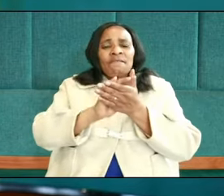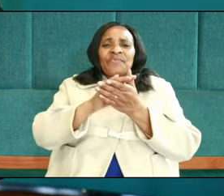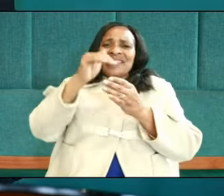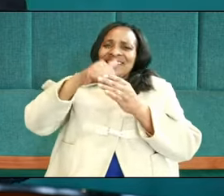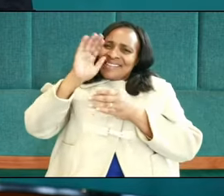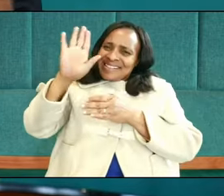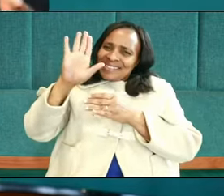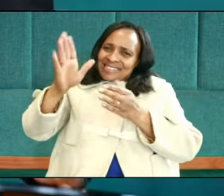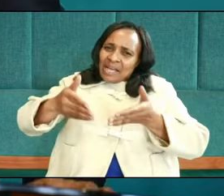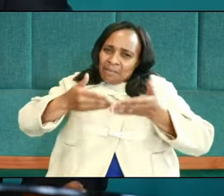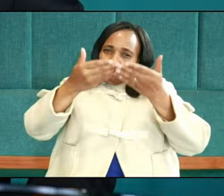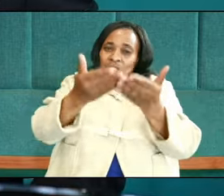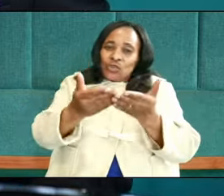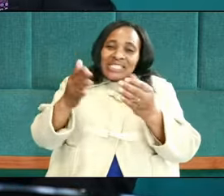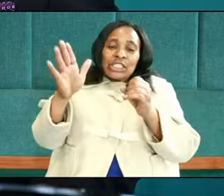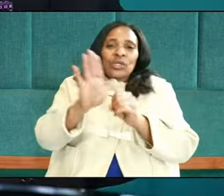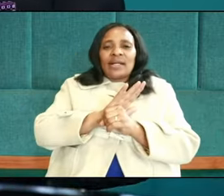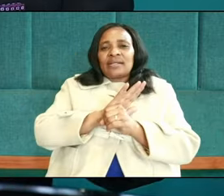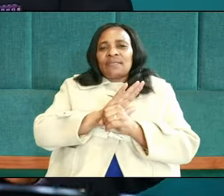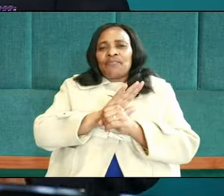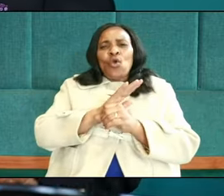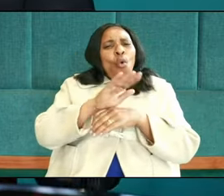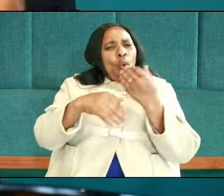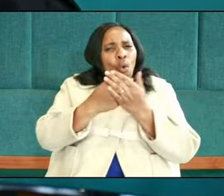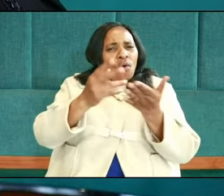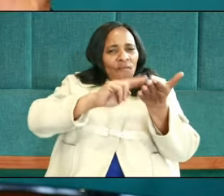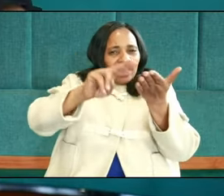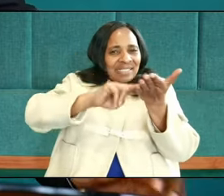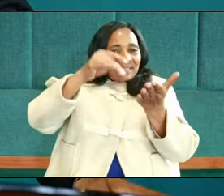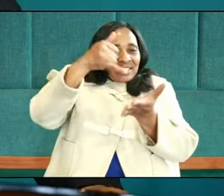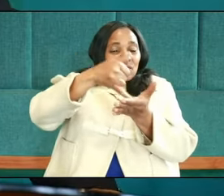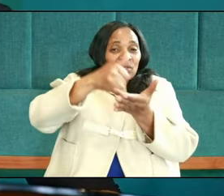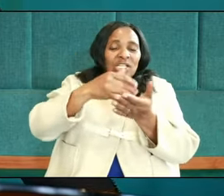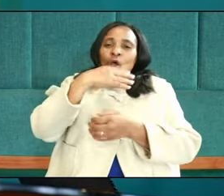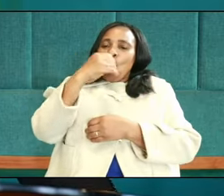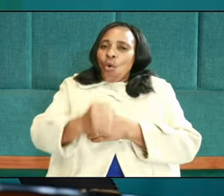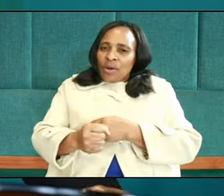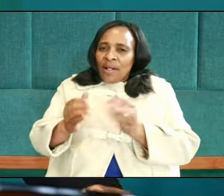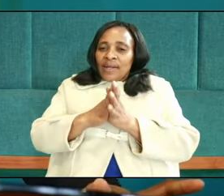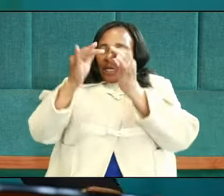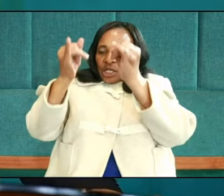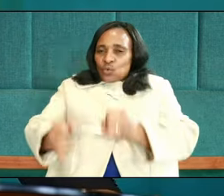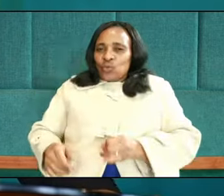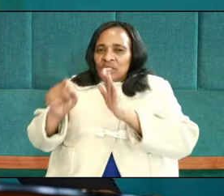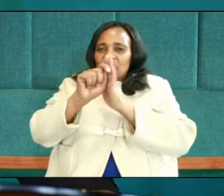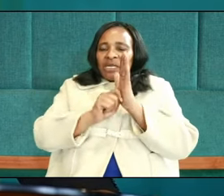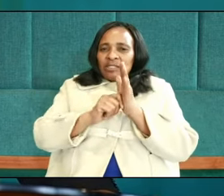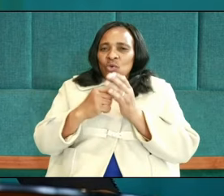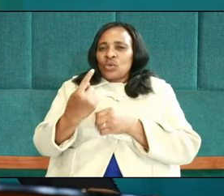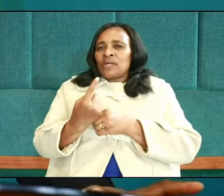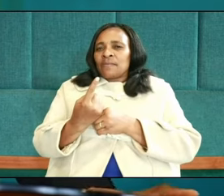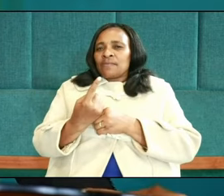summation, or its totality, that all Scripture, comprising the Old and the New Testaments only,